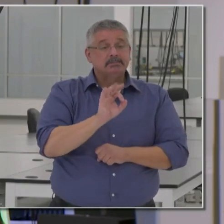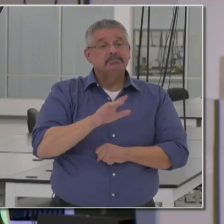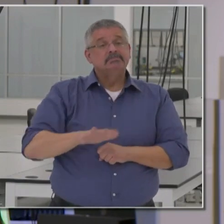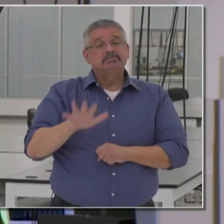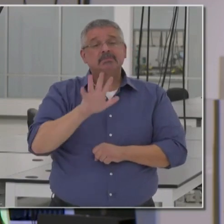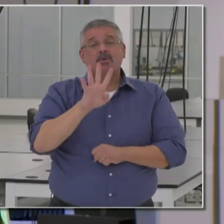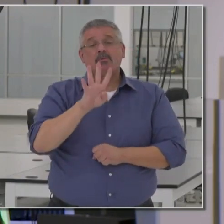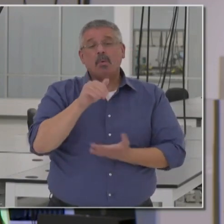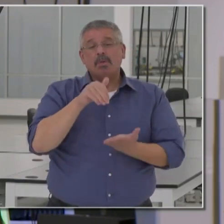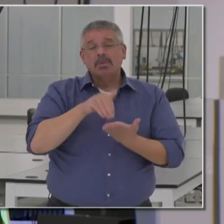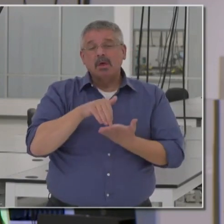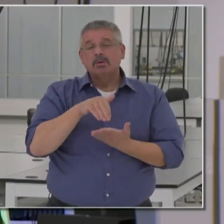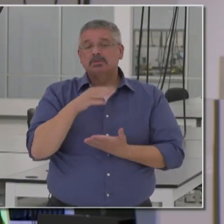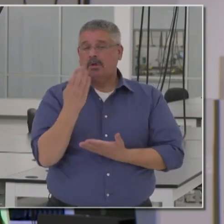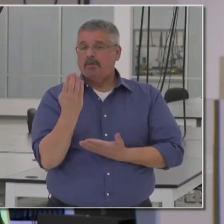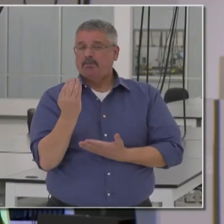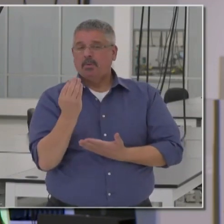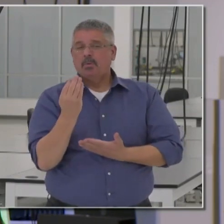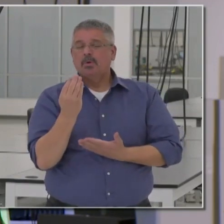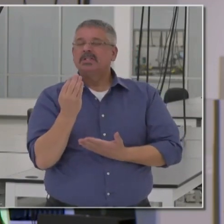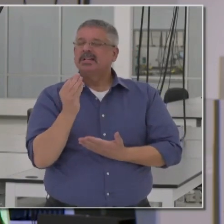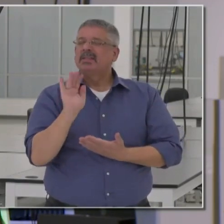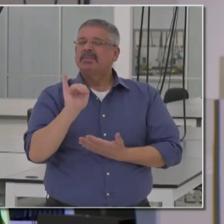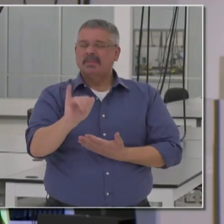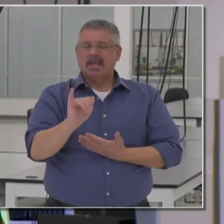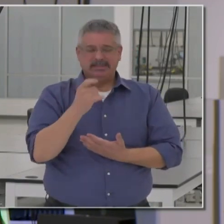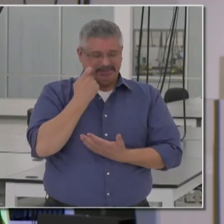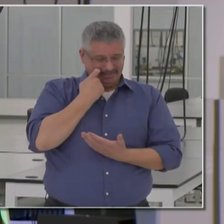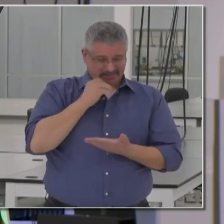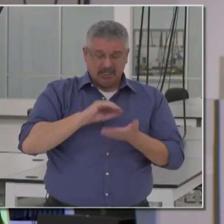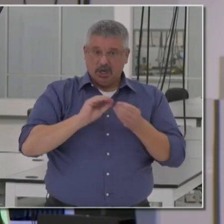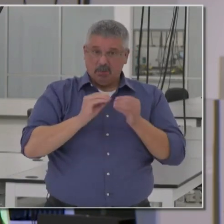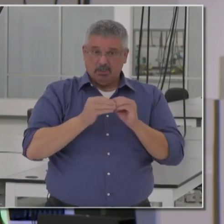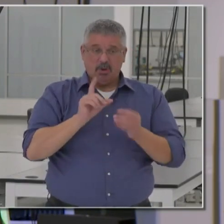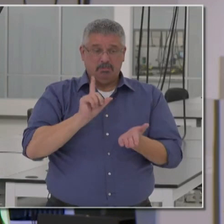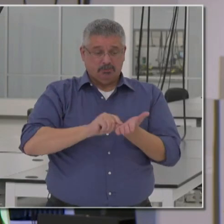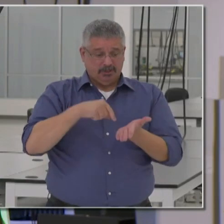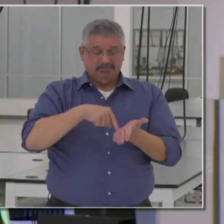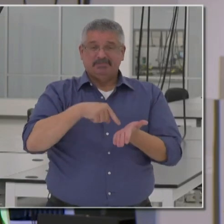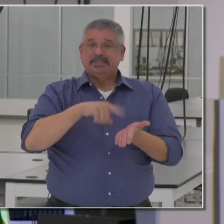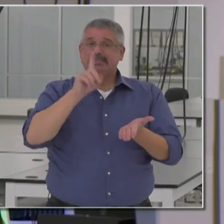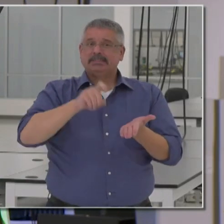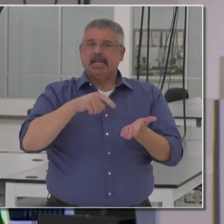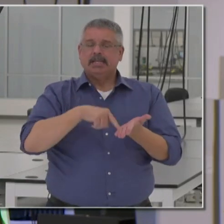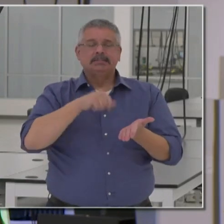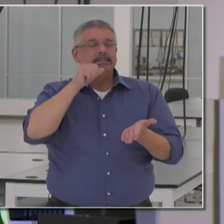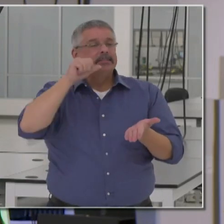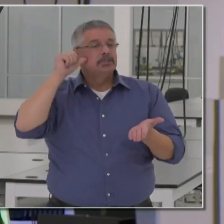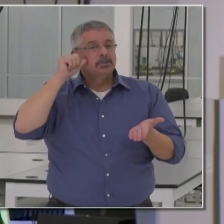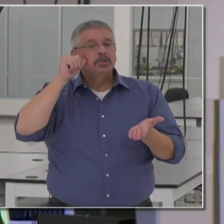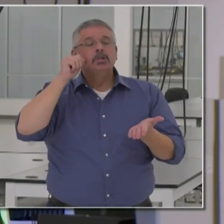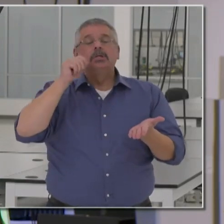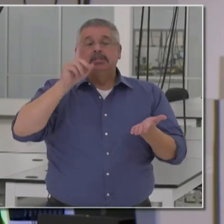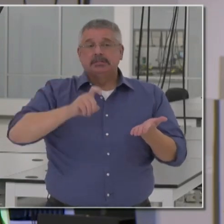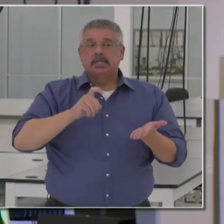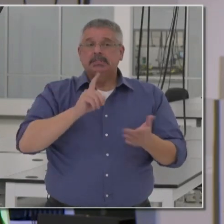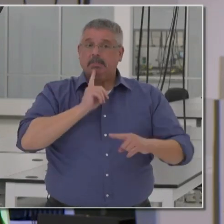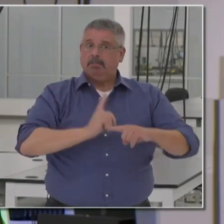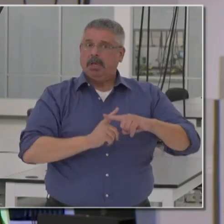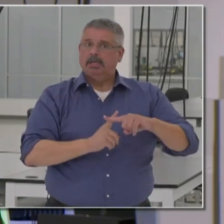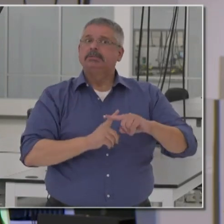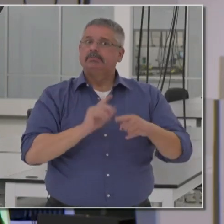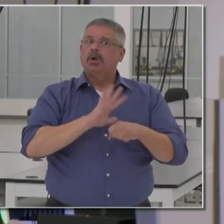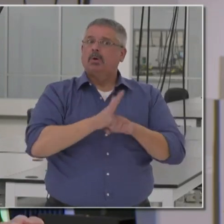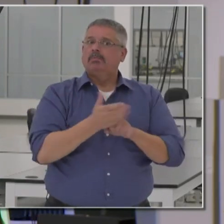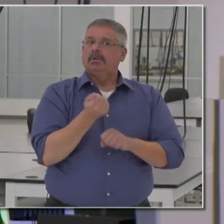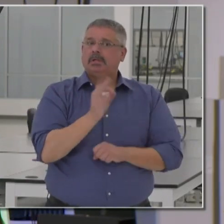was 4,014. That's the latest number of tests that came back yesterday, testing positive.